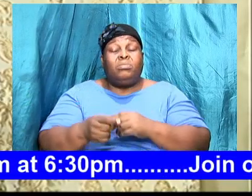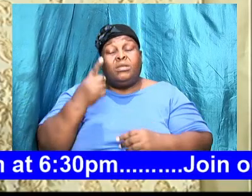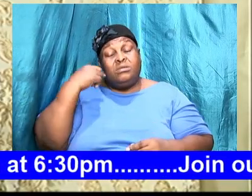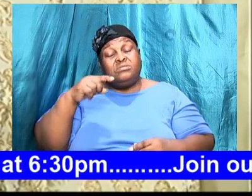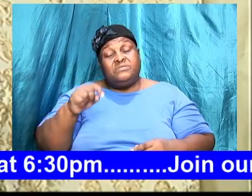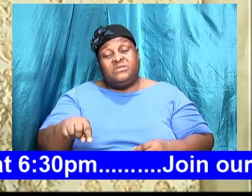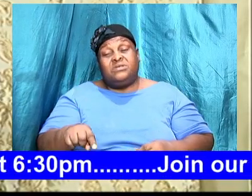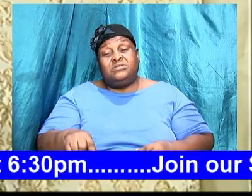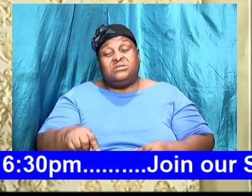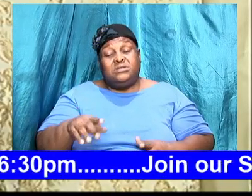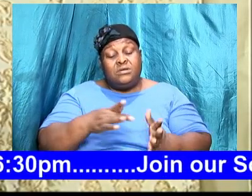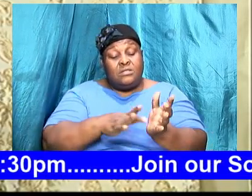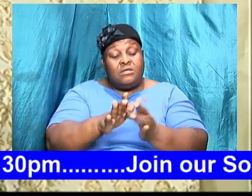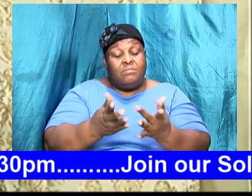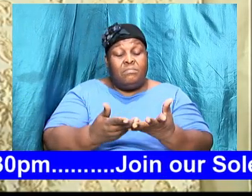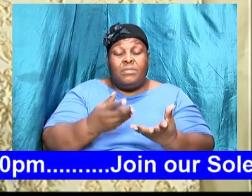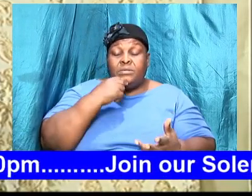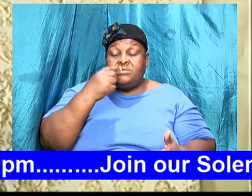the Bible says